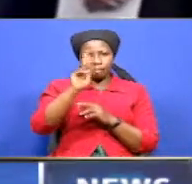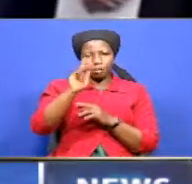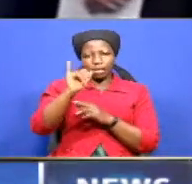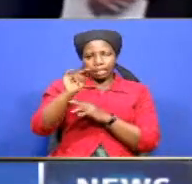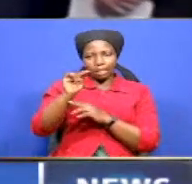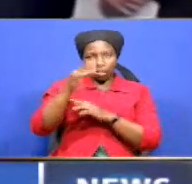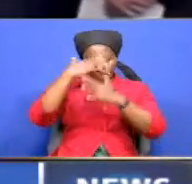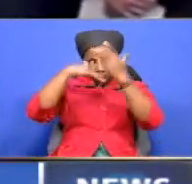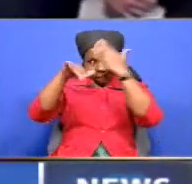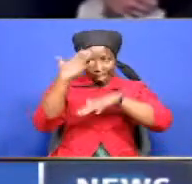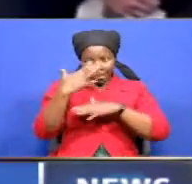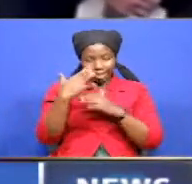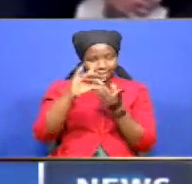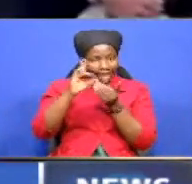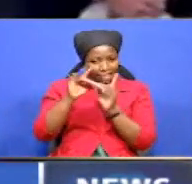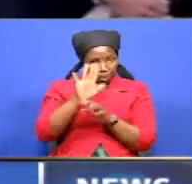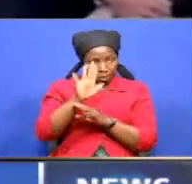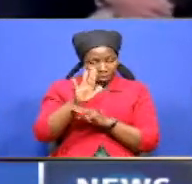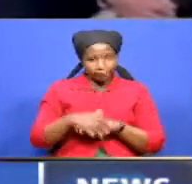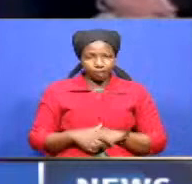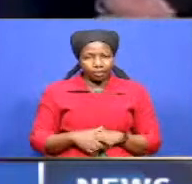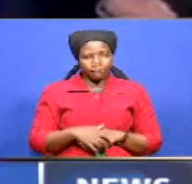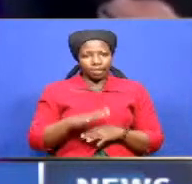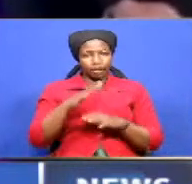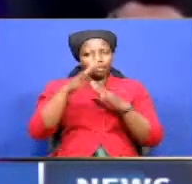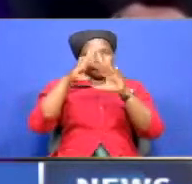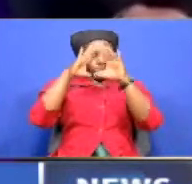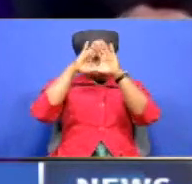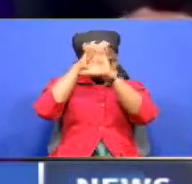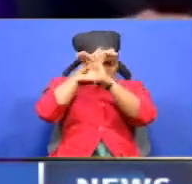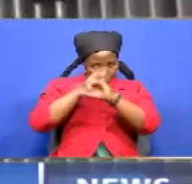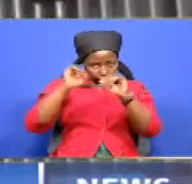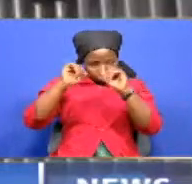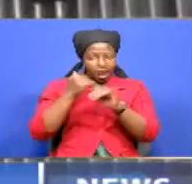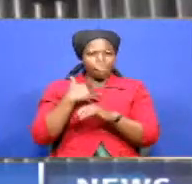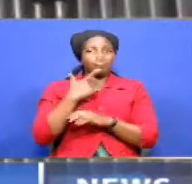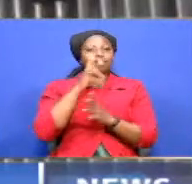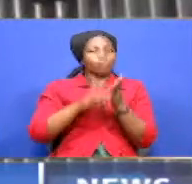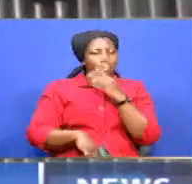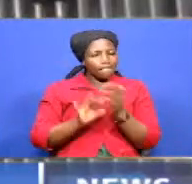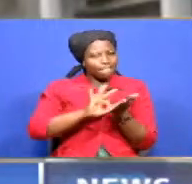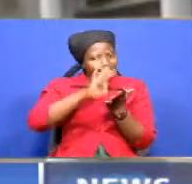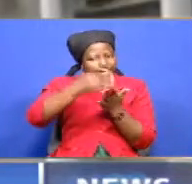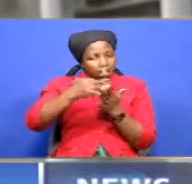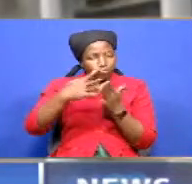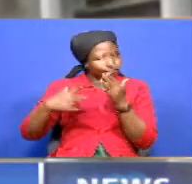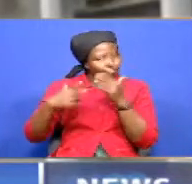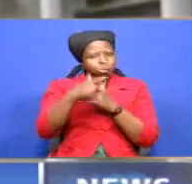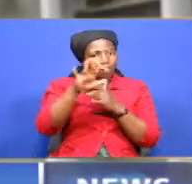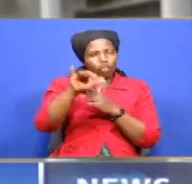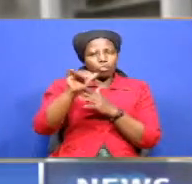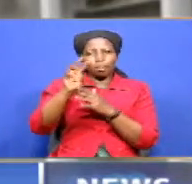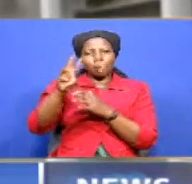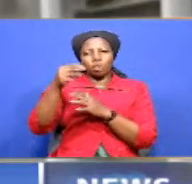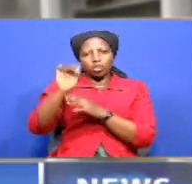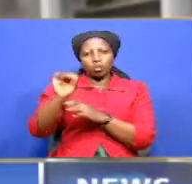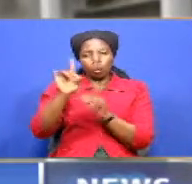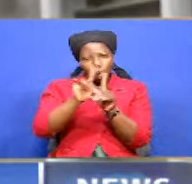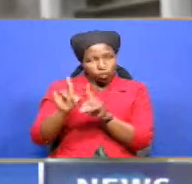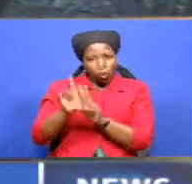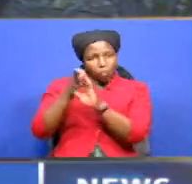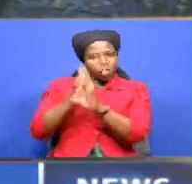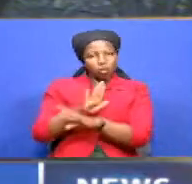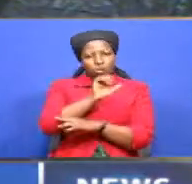President Donald Trump has threatened to permanently halt funding for the World Health Organization and withdraw the United States from the United Nations Health